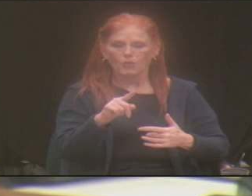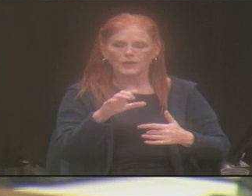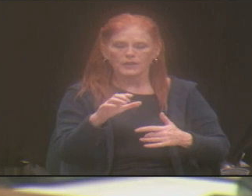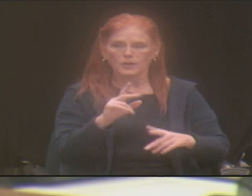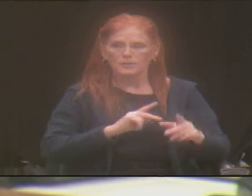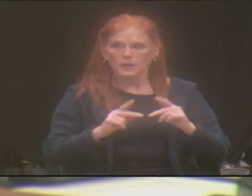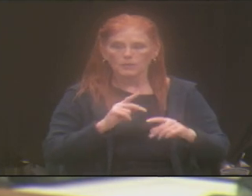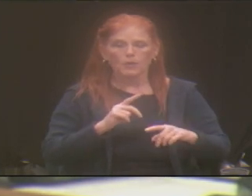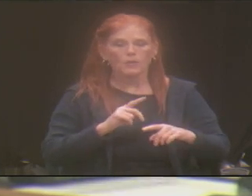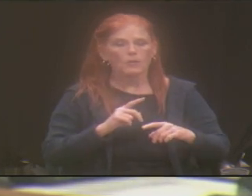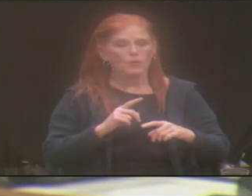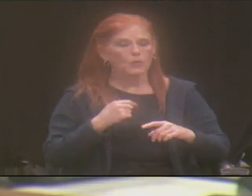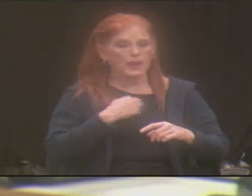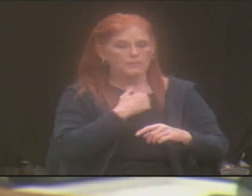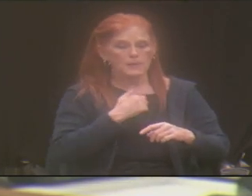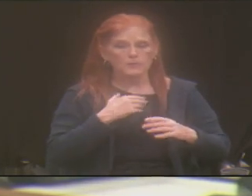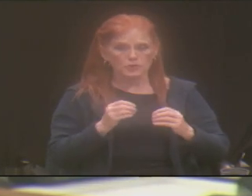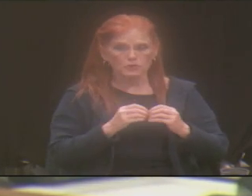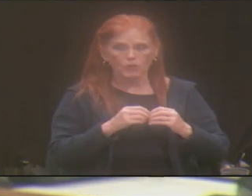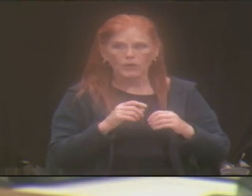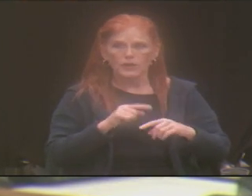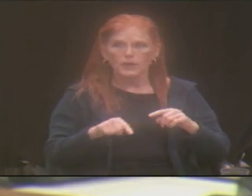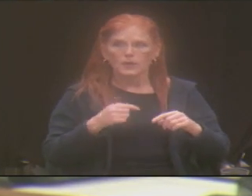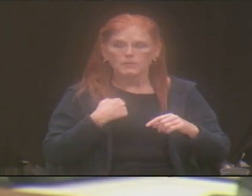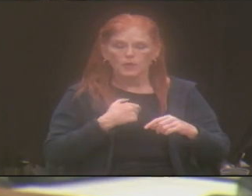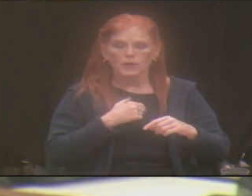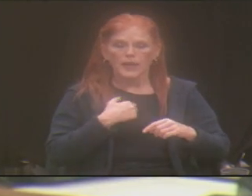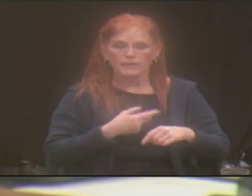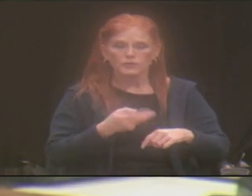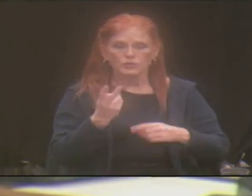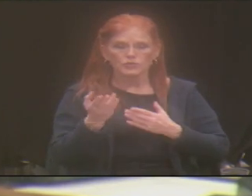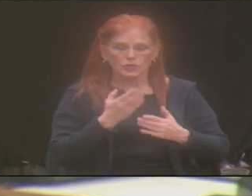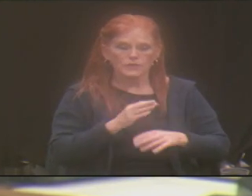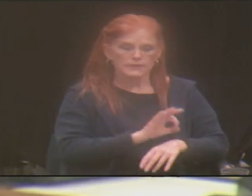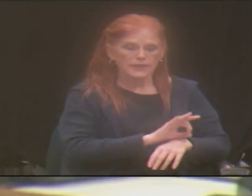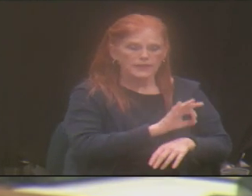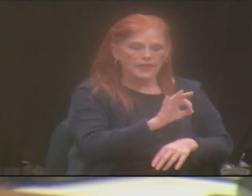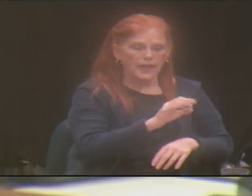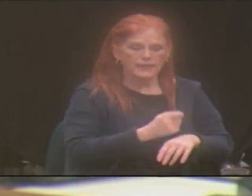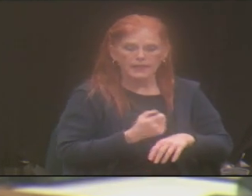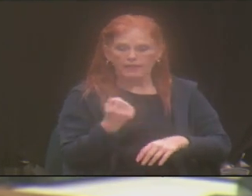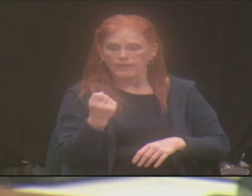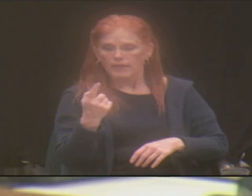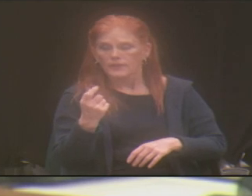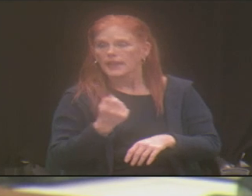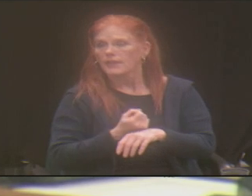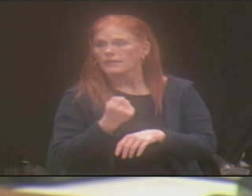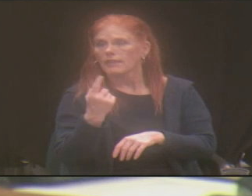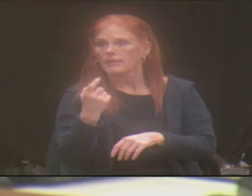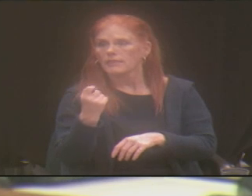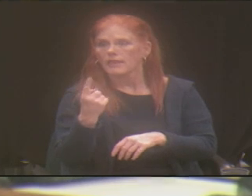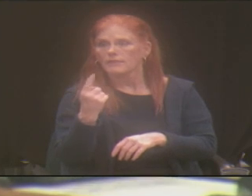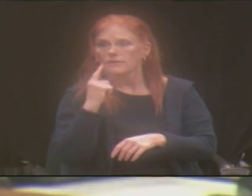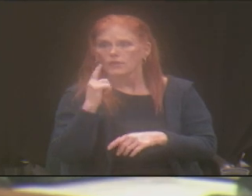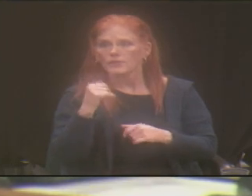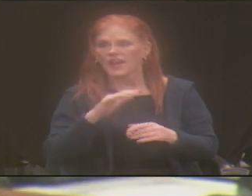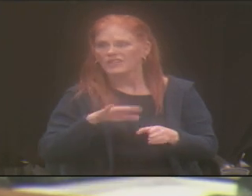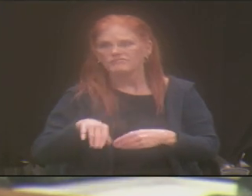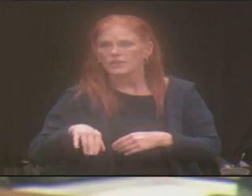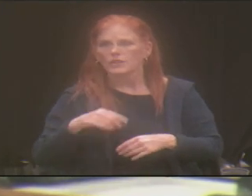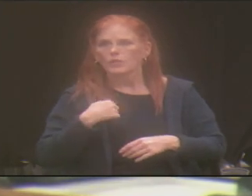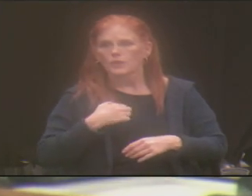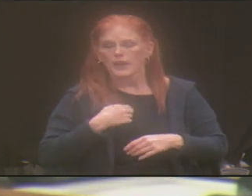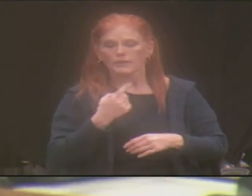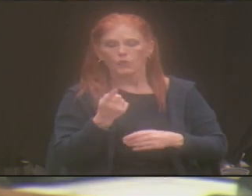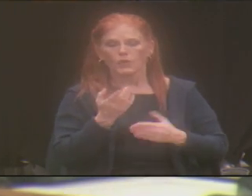had two services. We had a 9 and an 11. Right. We have let go of the 11 for right now and we just have